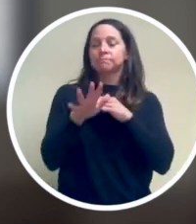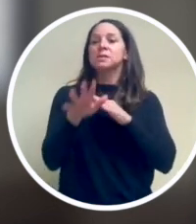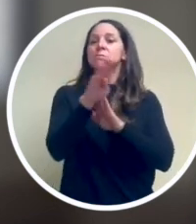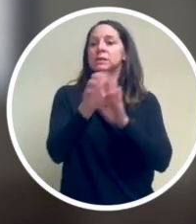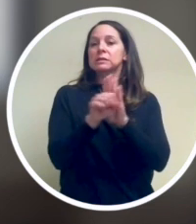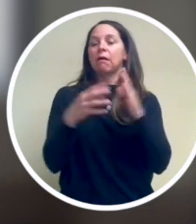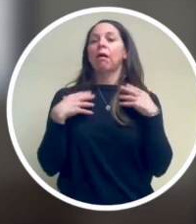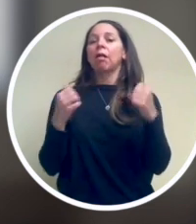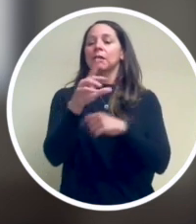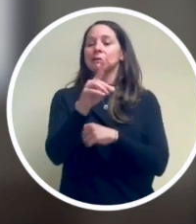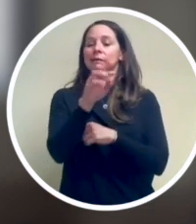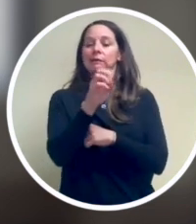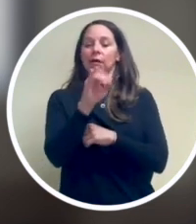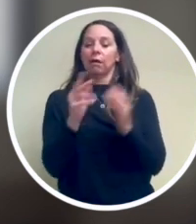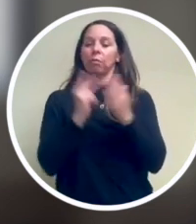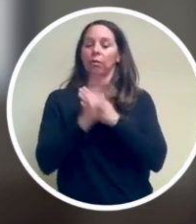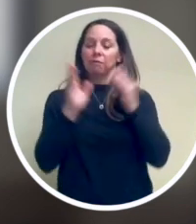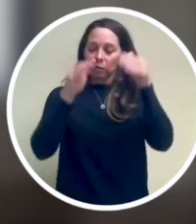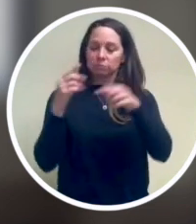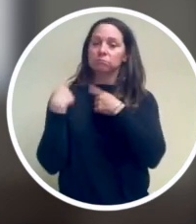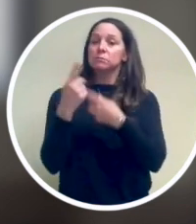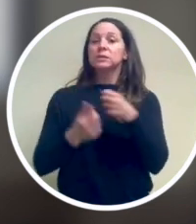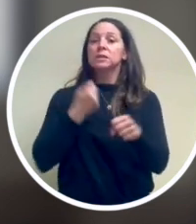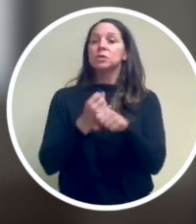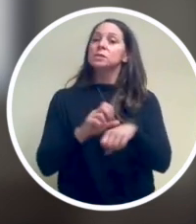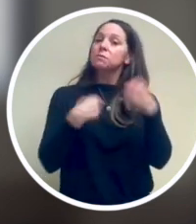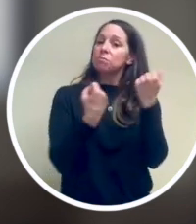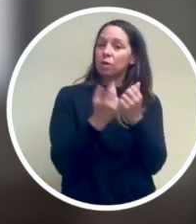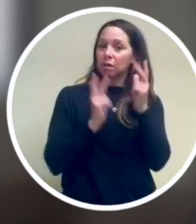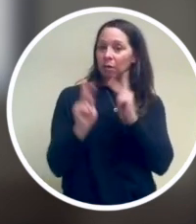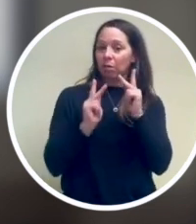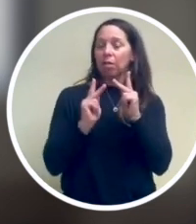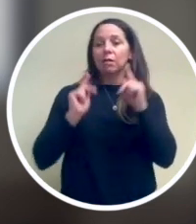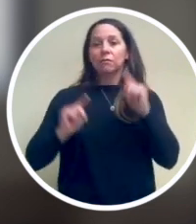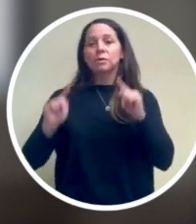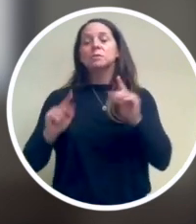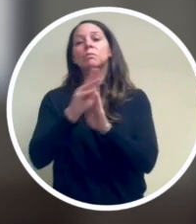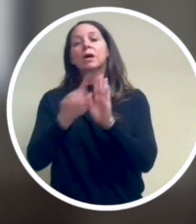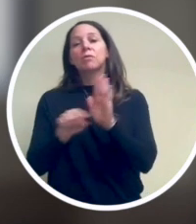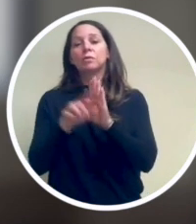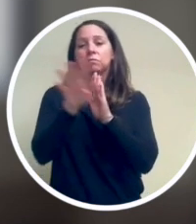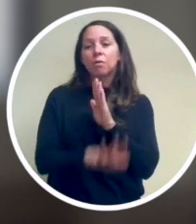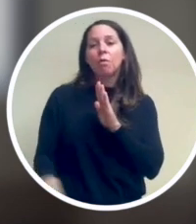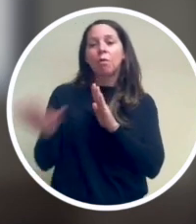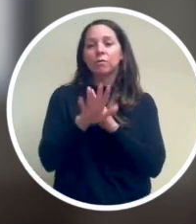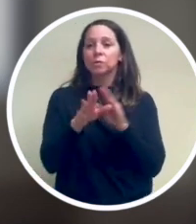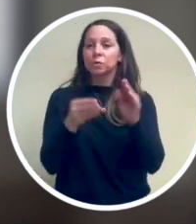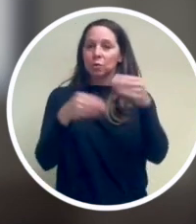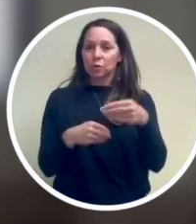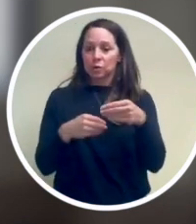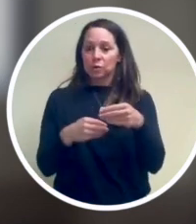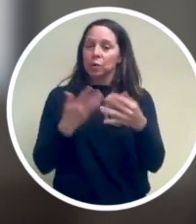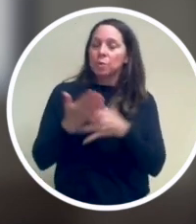Baystate Health DEI program has focused for the last decade on supporting individuals of diverse backgrounds across the organization